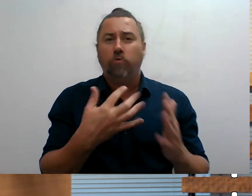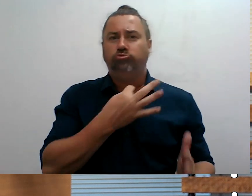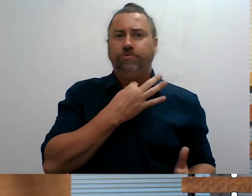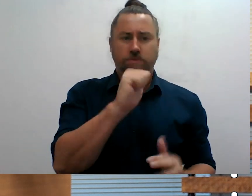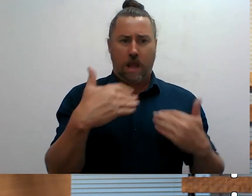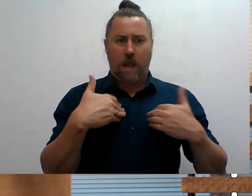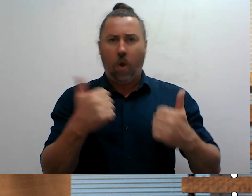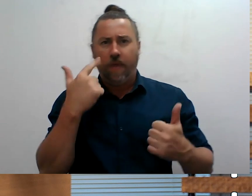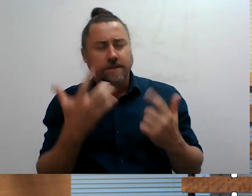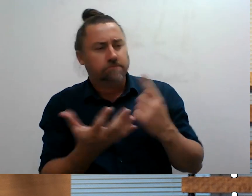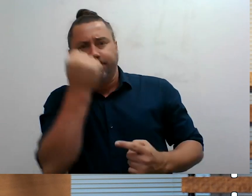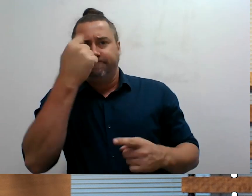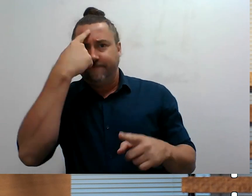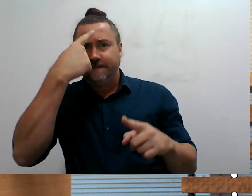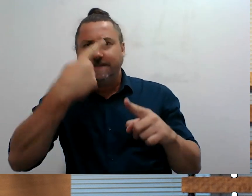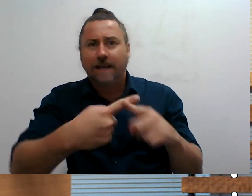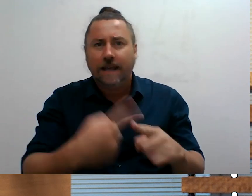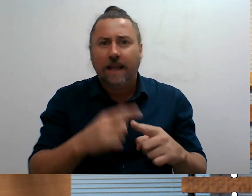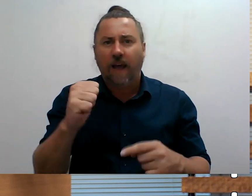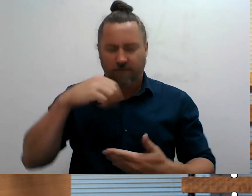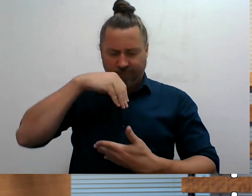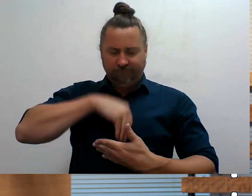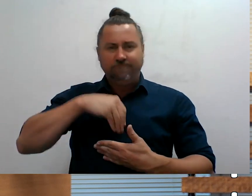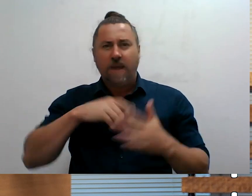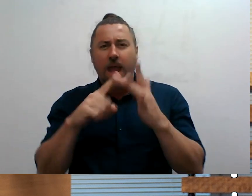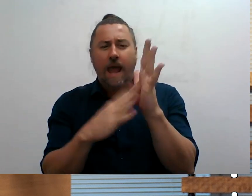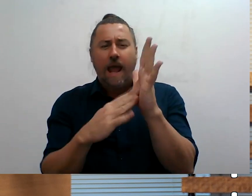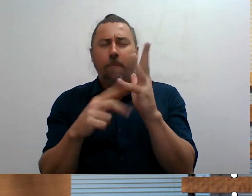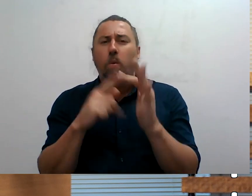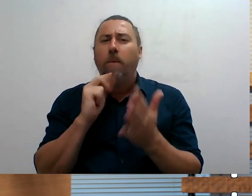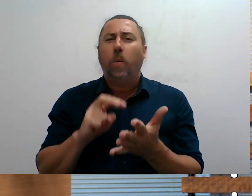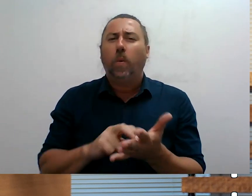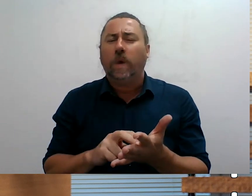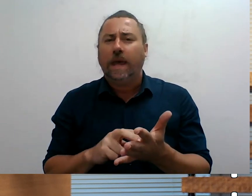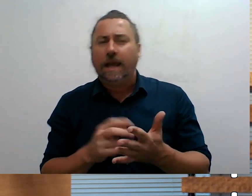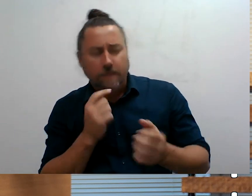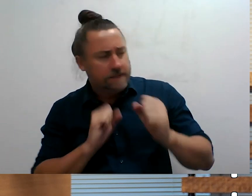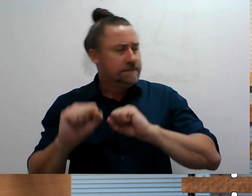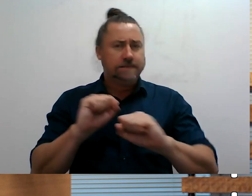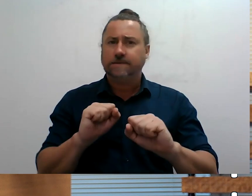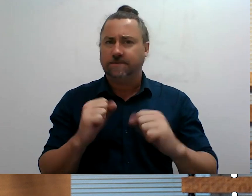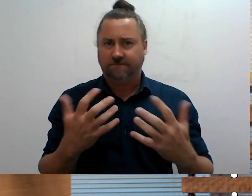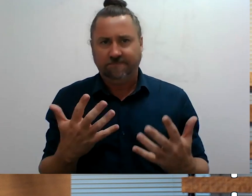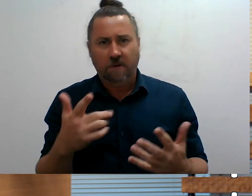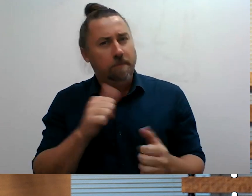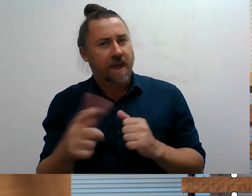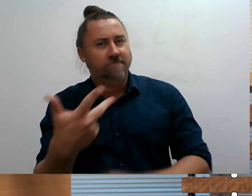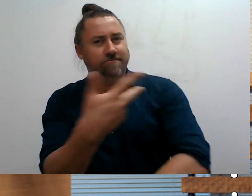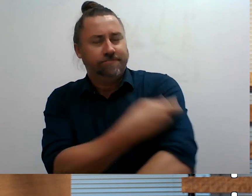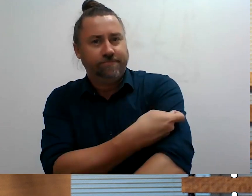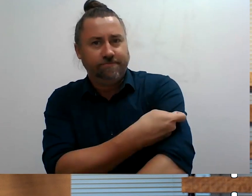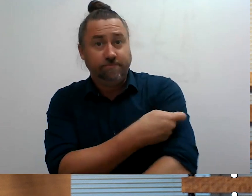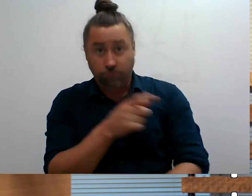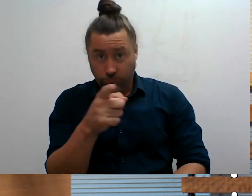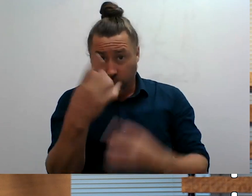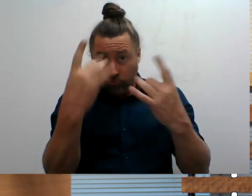that increases your risk of getting very sick from COVID. You might be wondering when you can get this great new booster. Well, that's the best